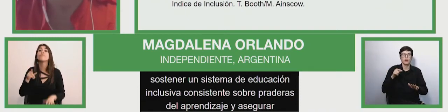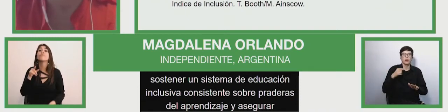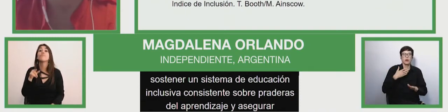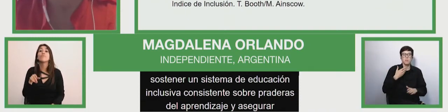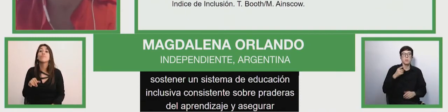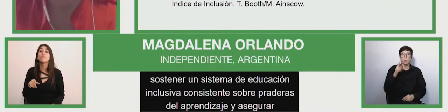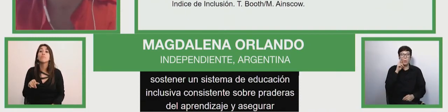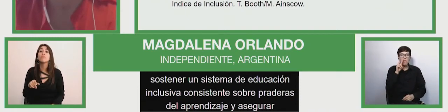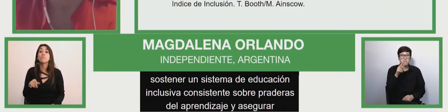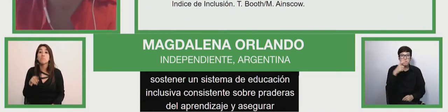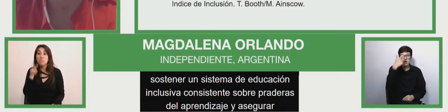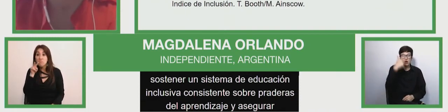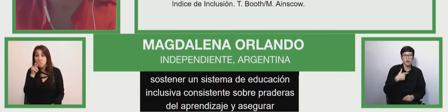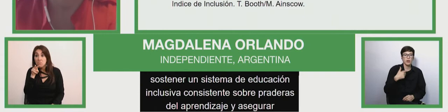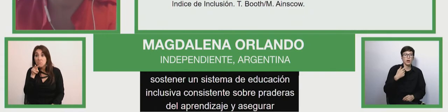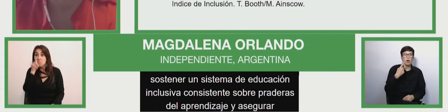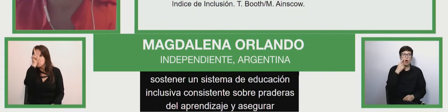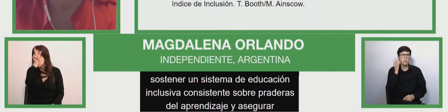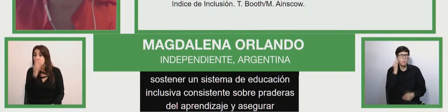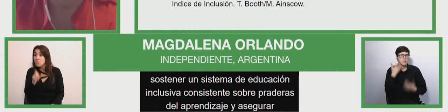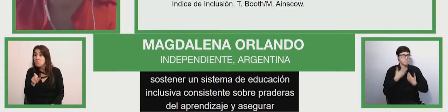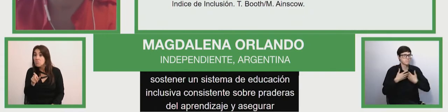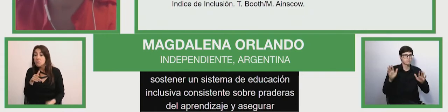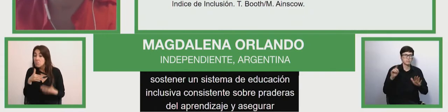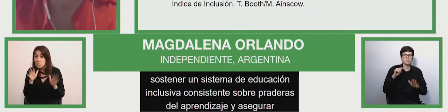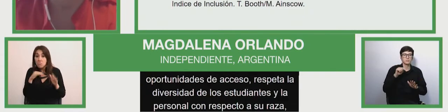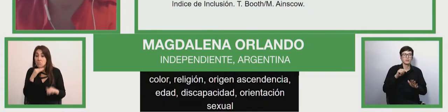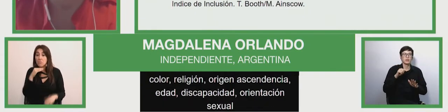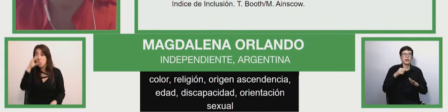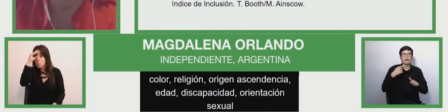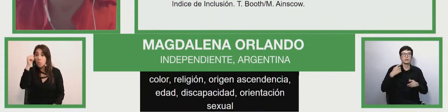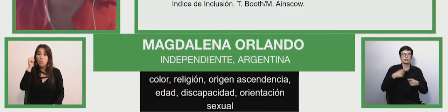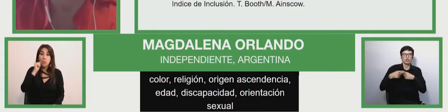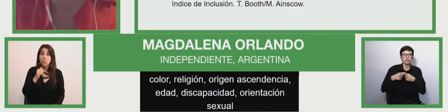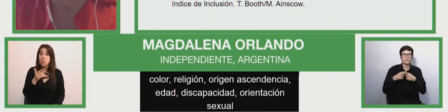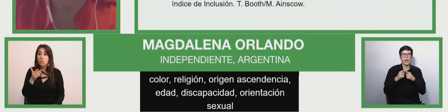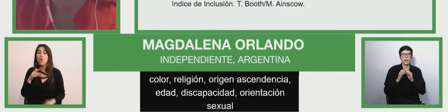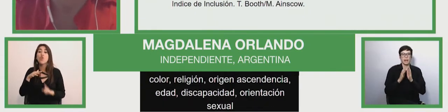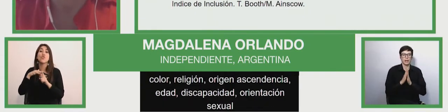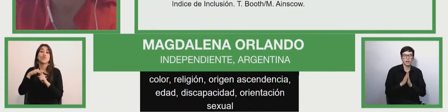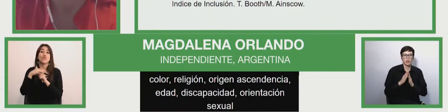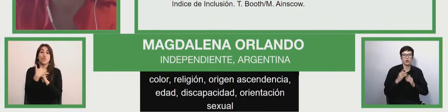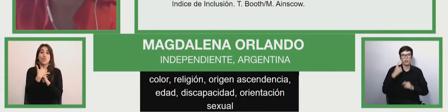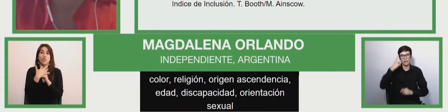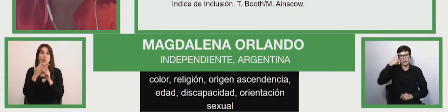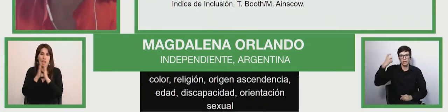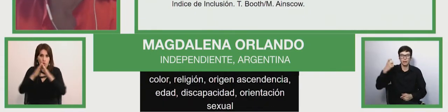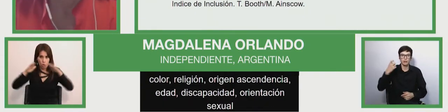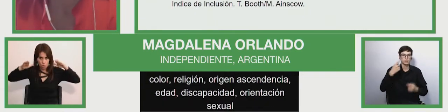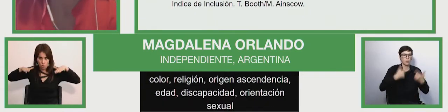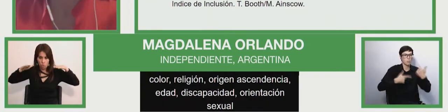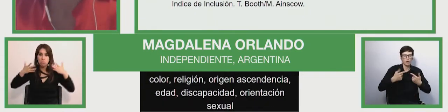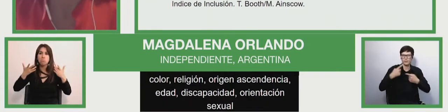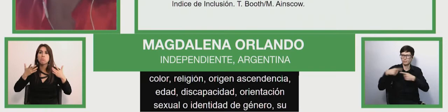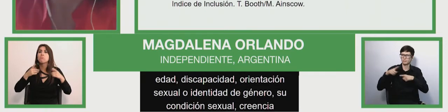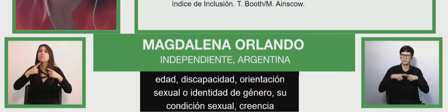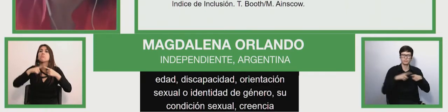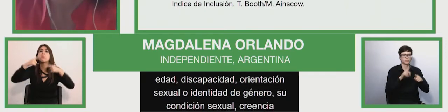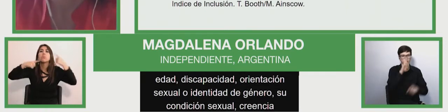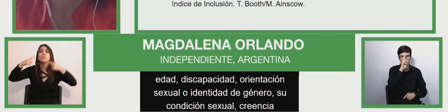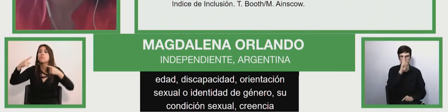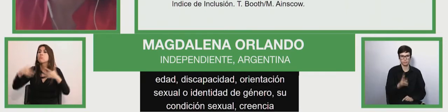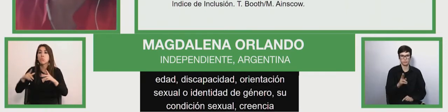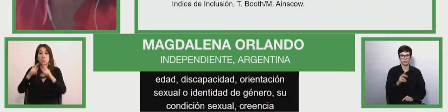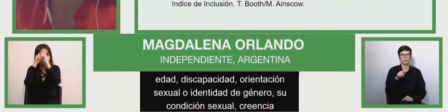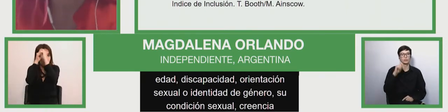or perceived and today from gender social condition belief or political activity imagine to this